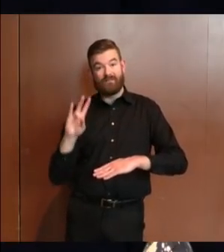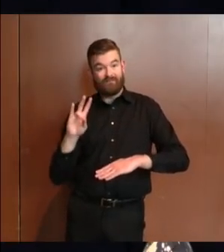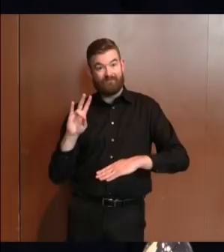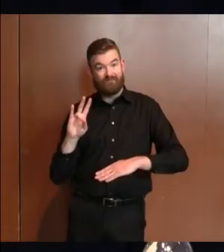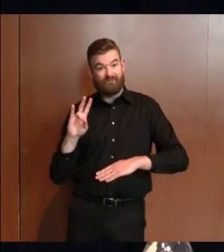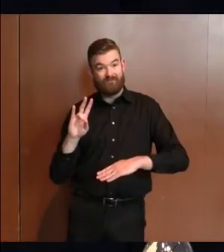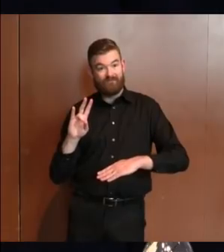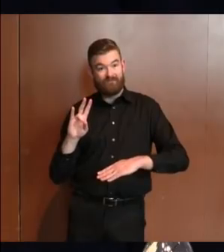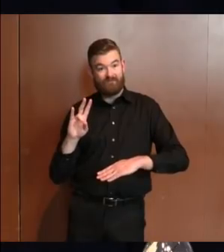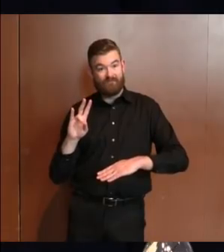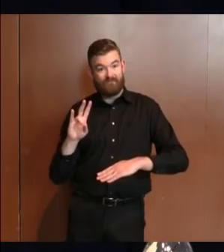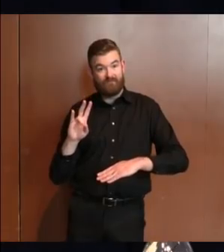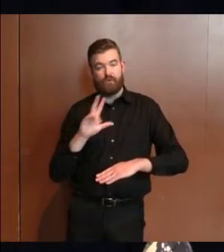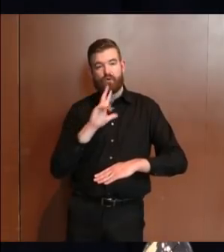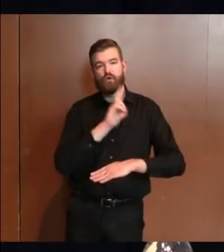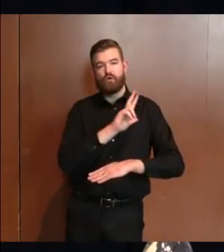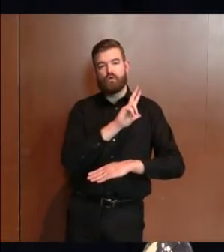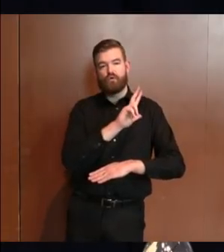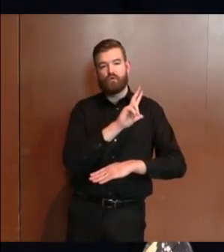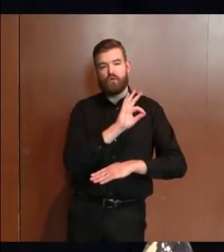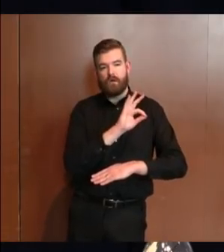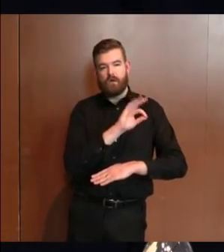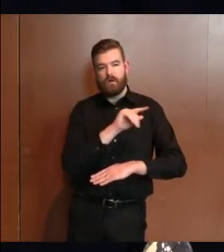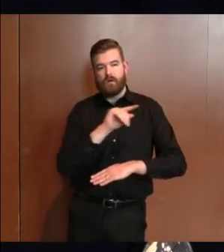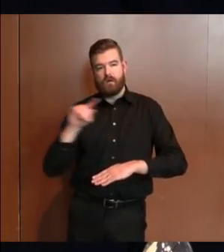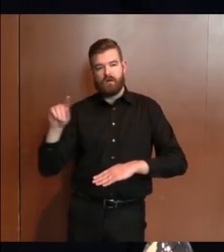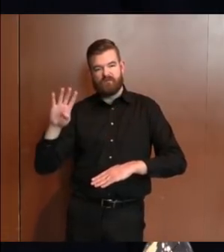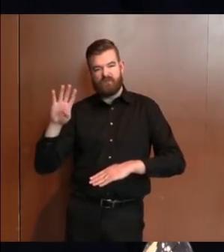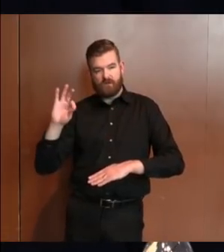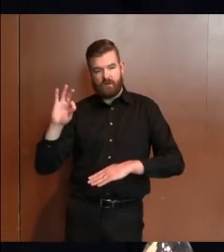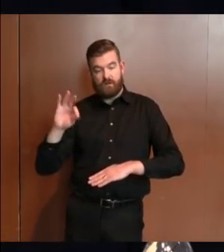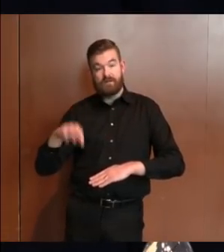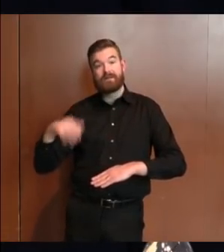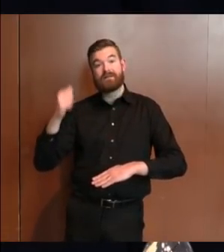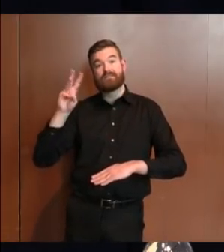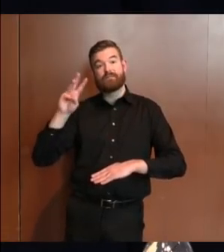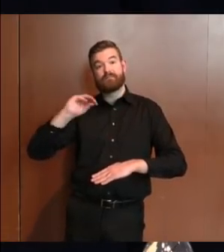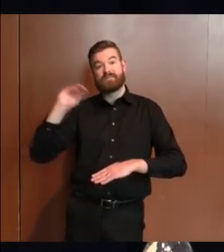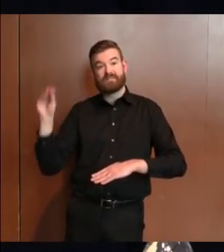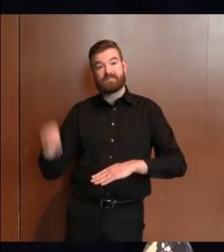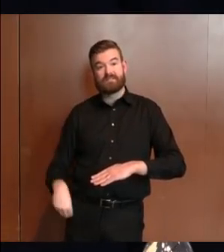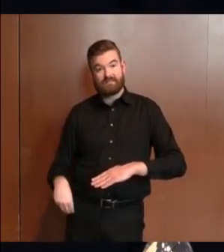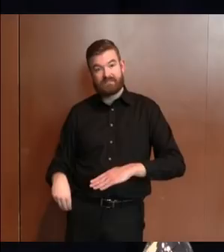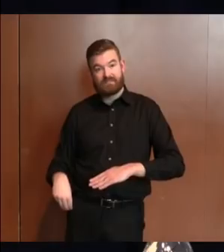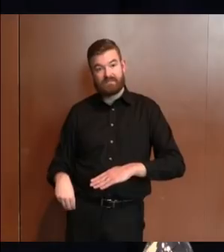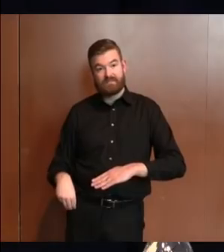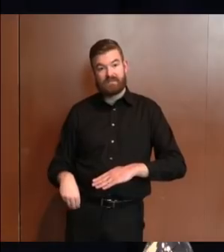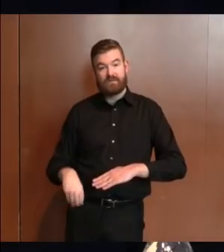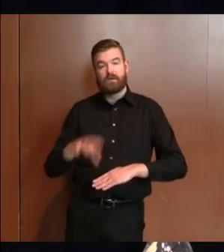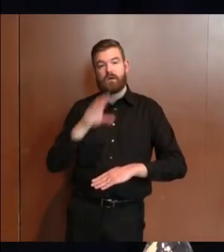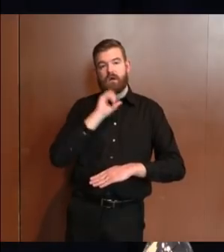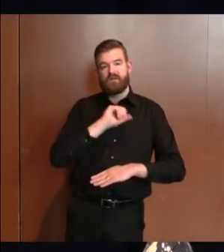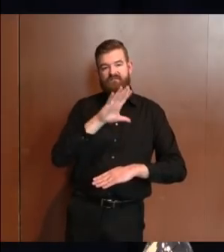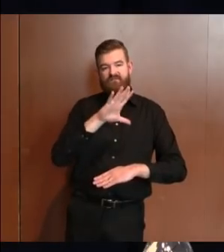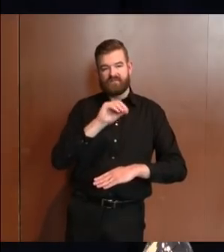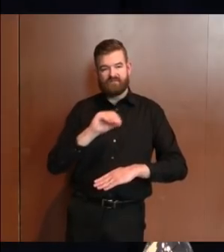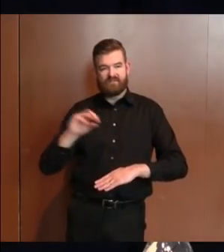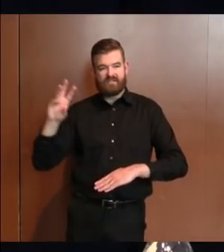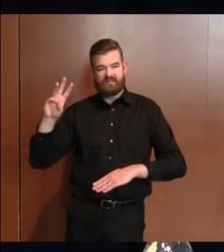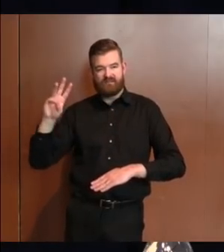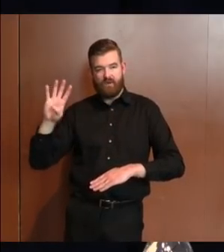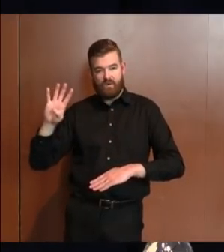49. 16% or 136 between the ages of 50 and 64.